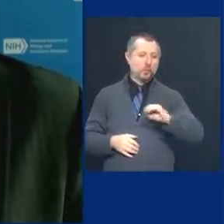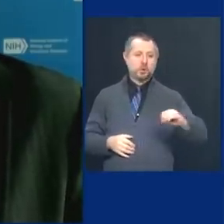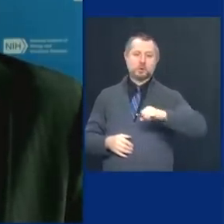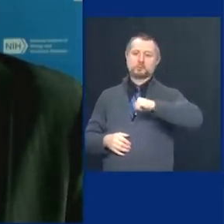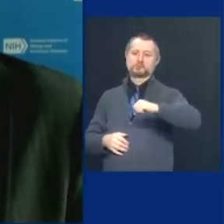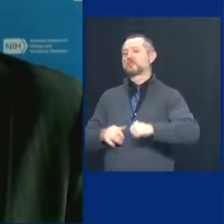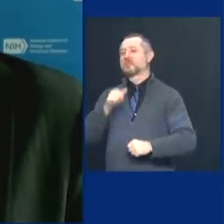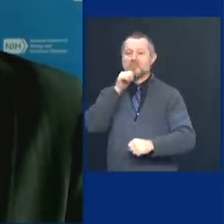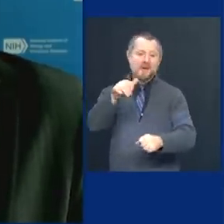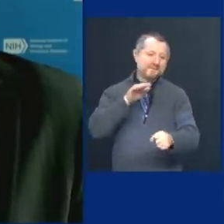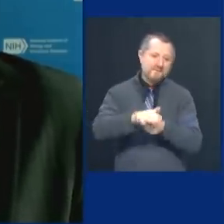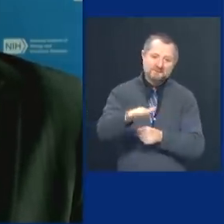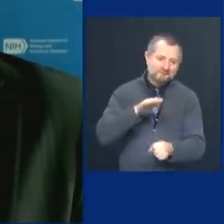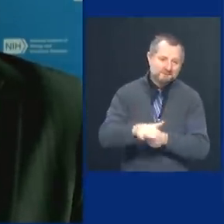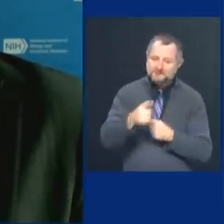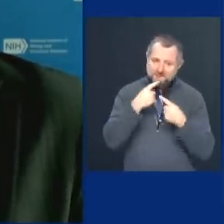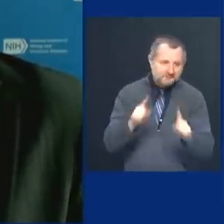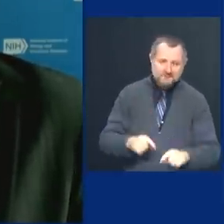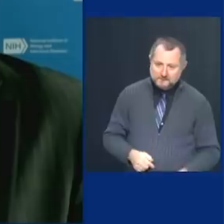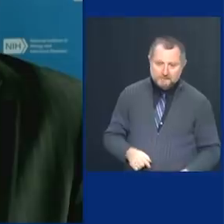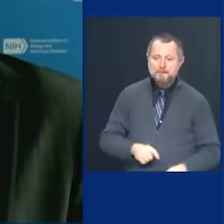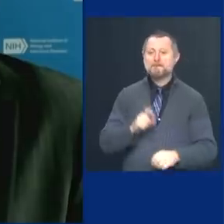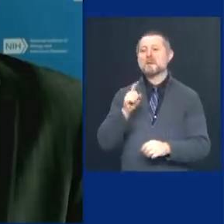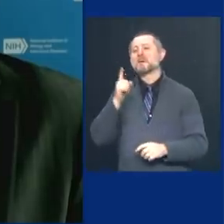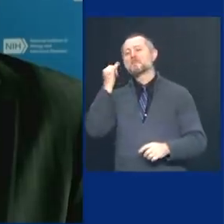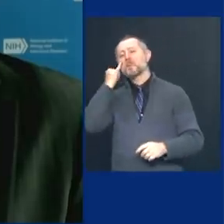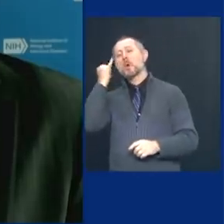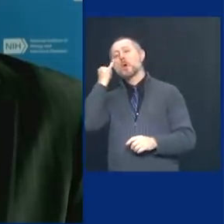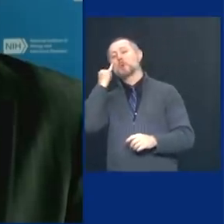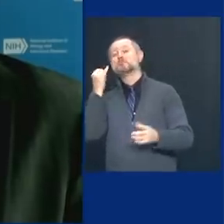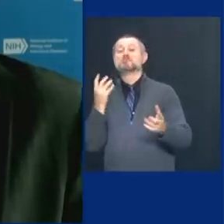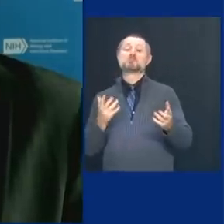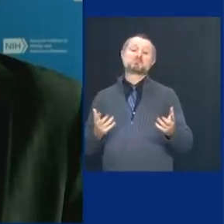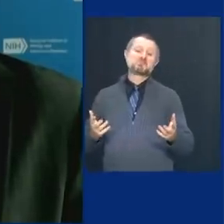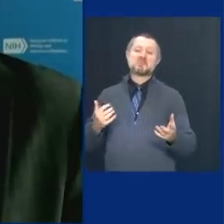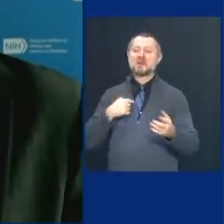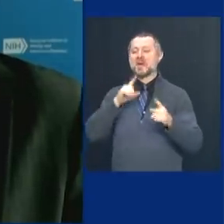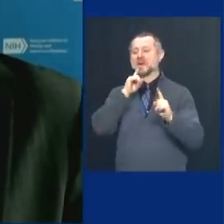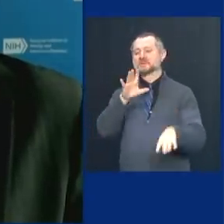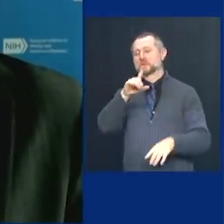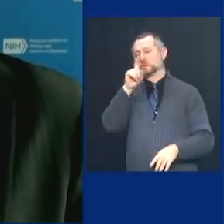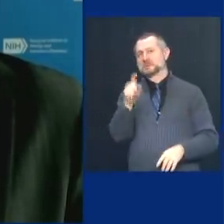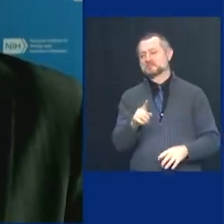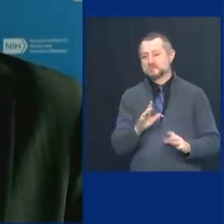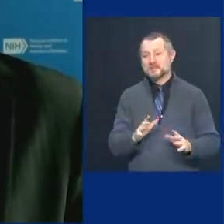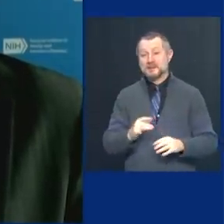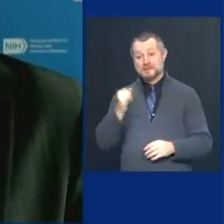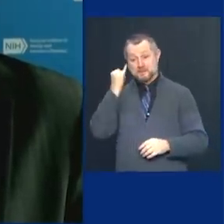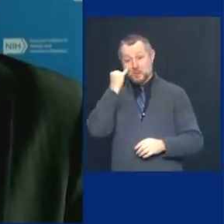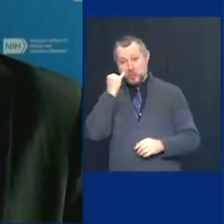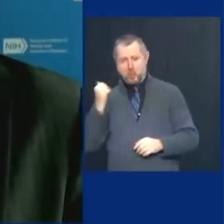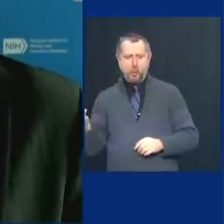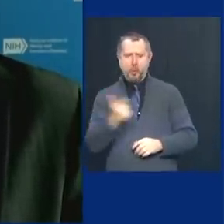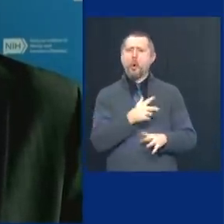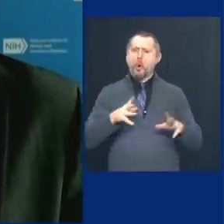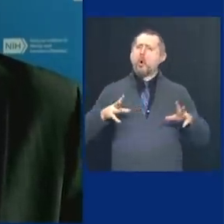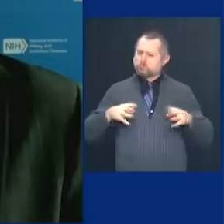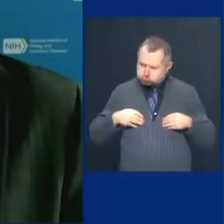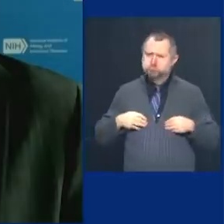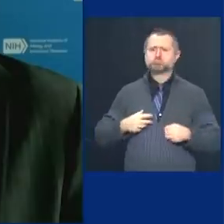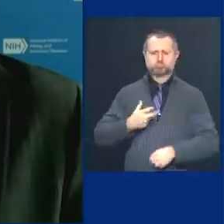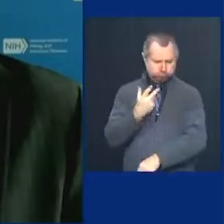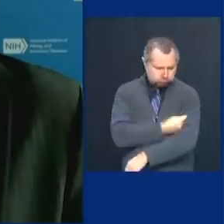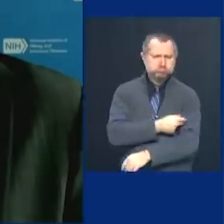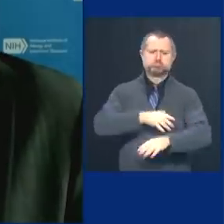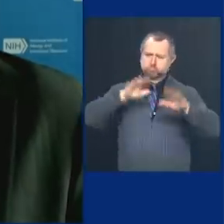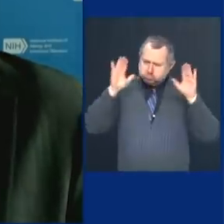immunity over us. But let's say it works out well. Let me answer your question specifically. And we do a really good job of convincing